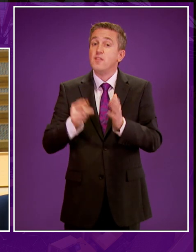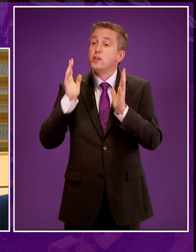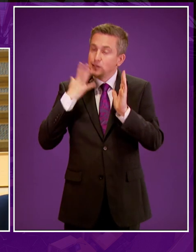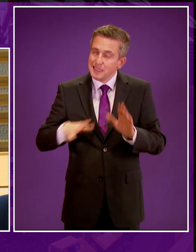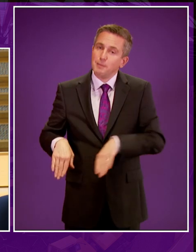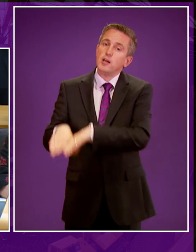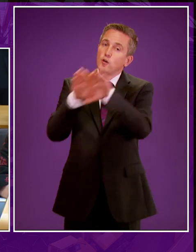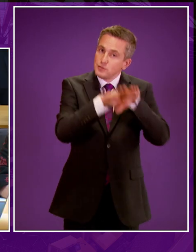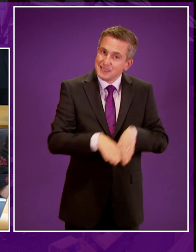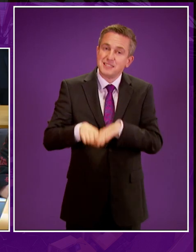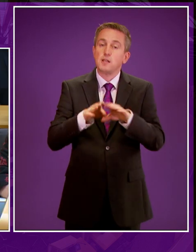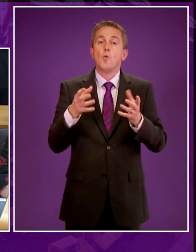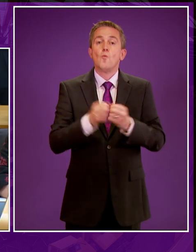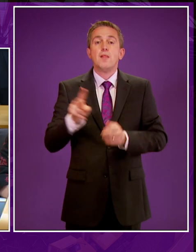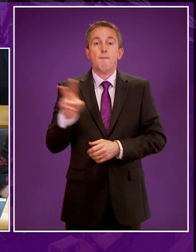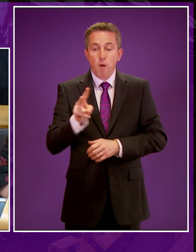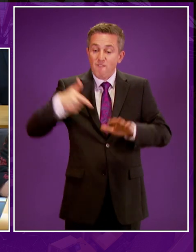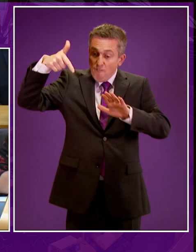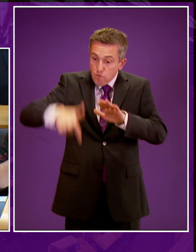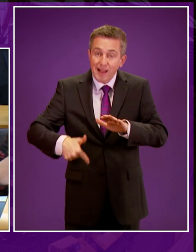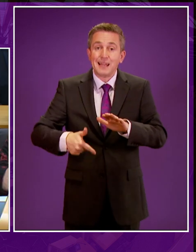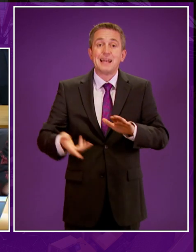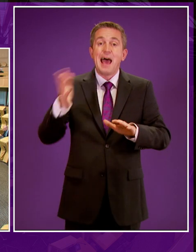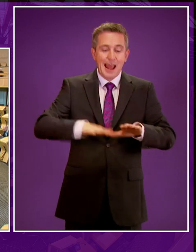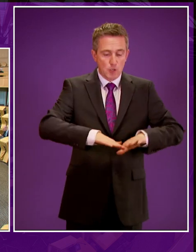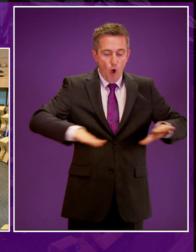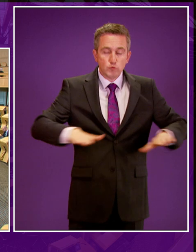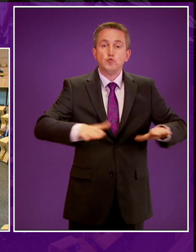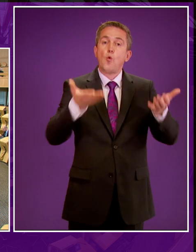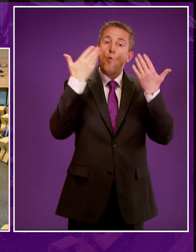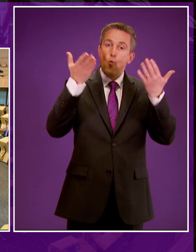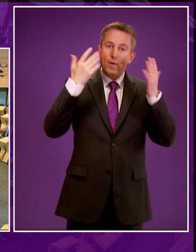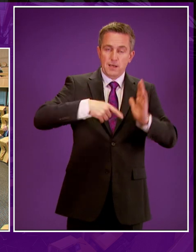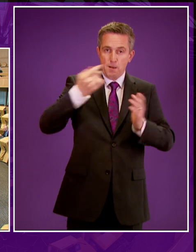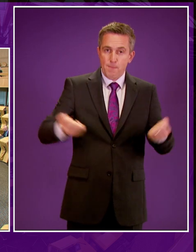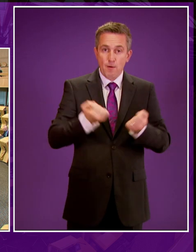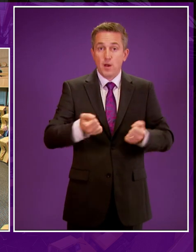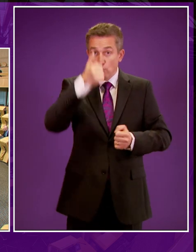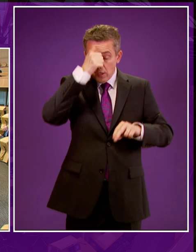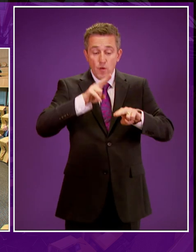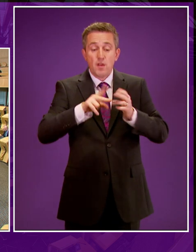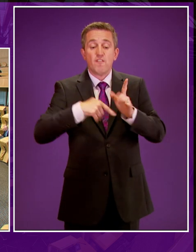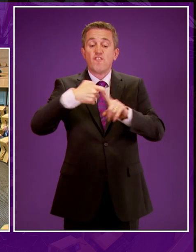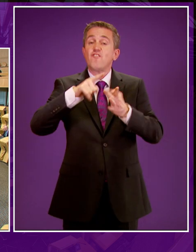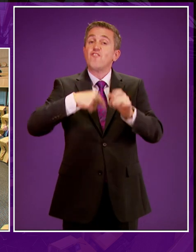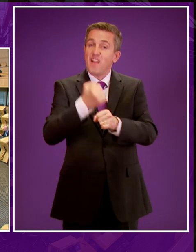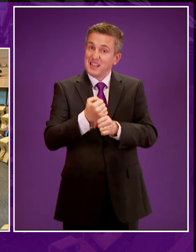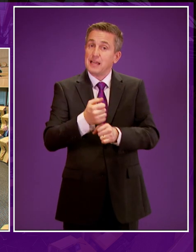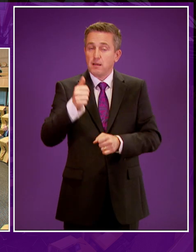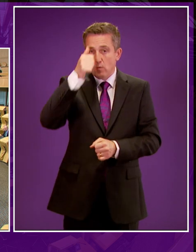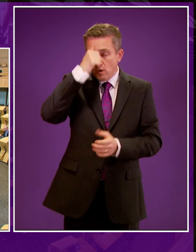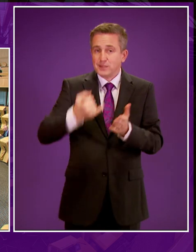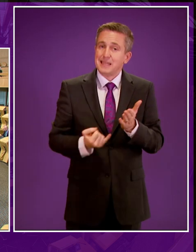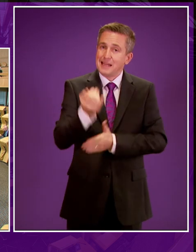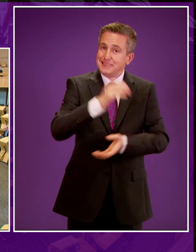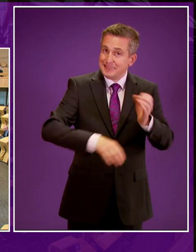across the board to onshore wind as well as to fracking. Besideing officer, we know that the SNP's stance on fracking is anti-science. We know